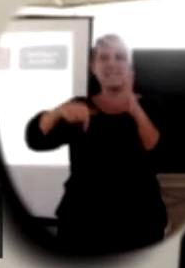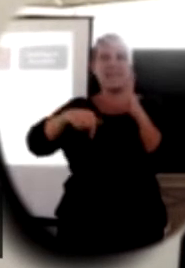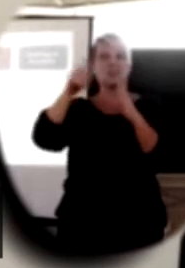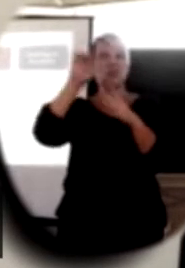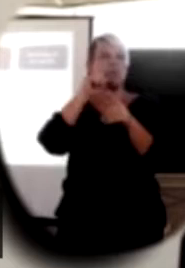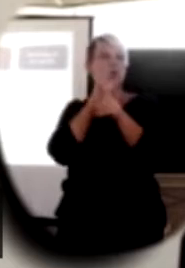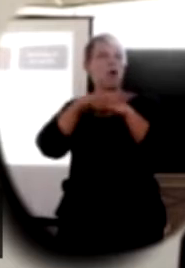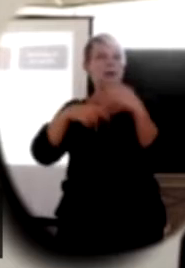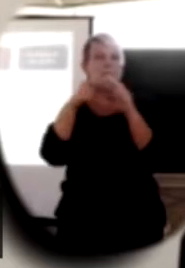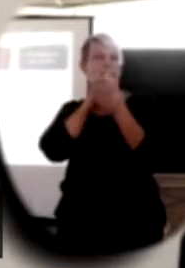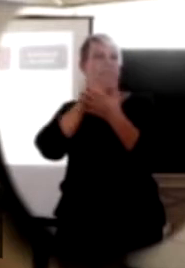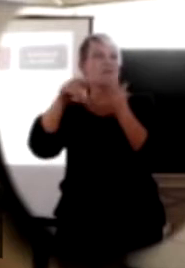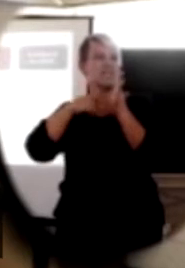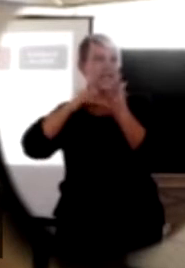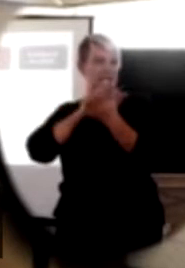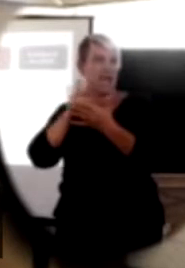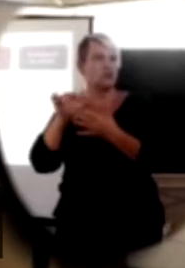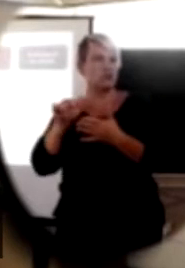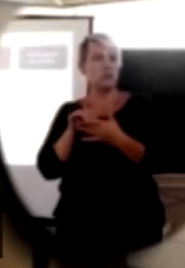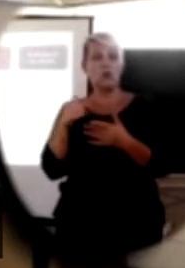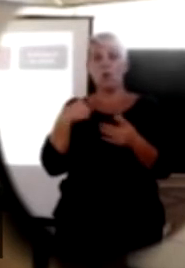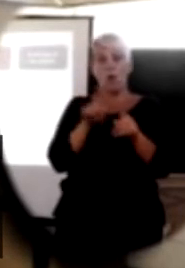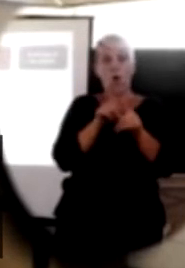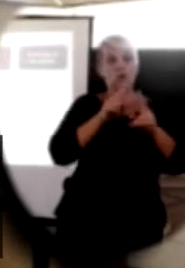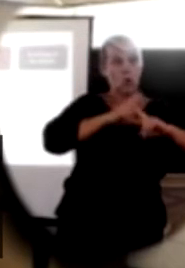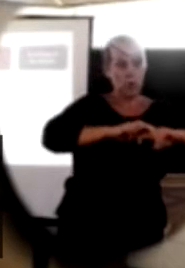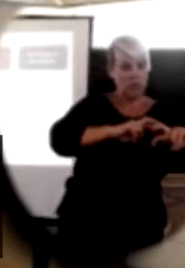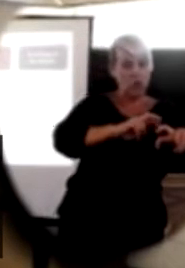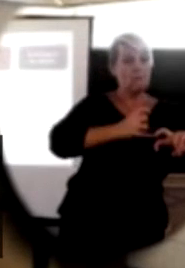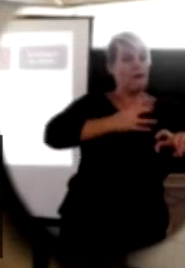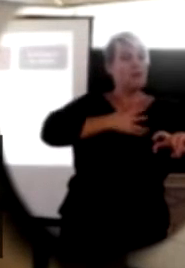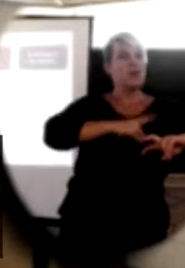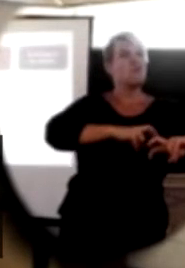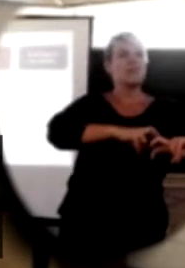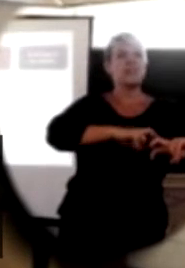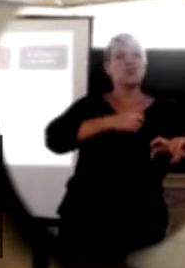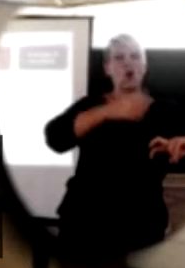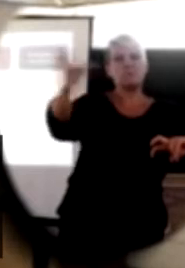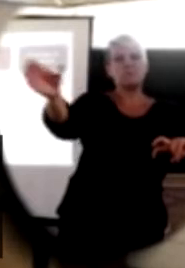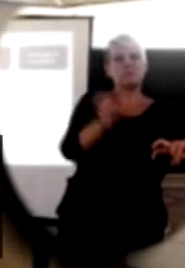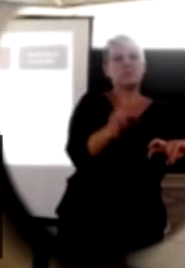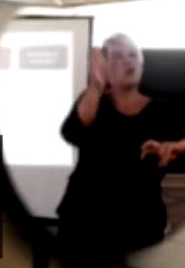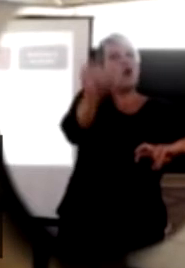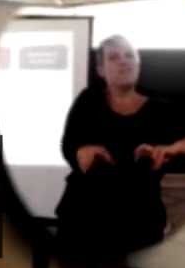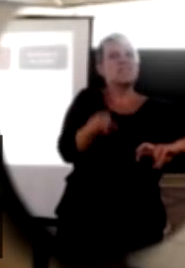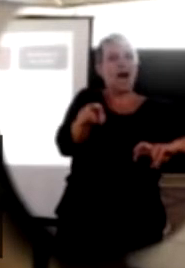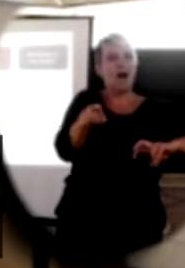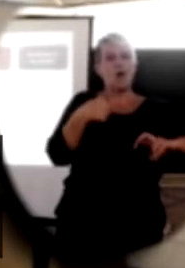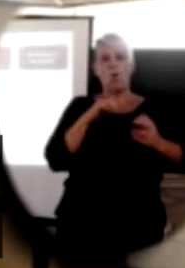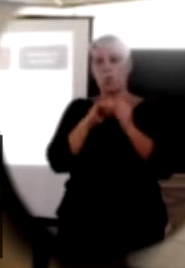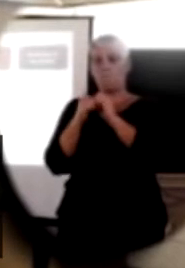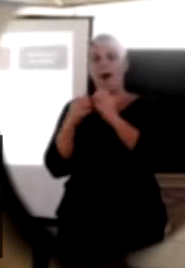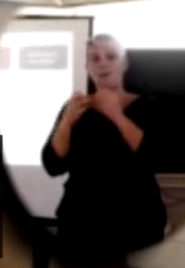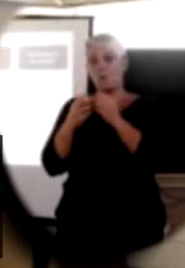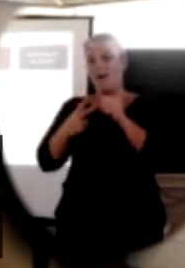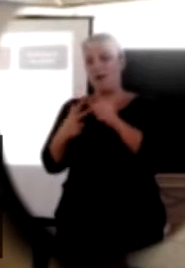hearing TSH. We also do a lot of research. We don't do any ourselves but we have a research officer and we partner with quite